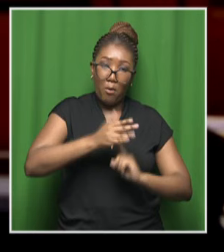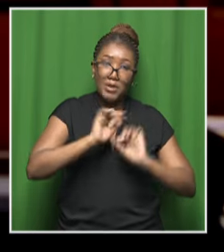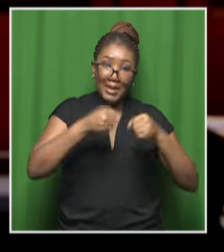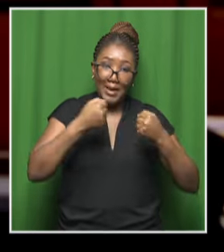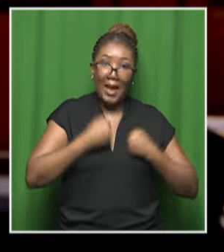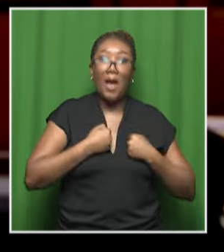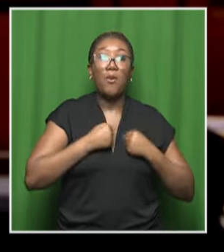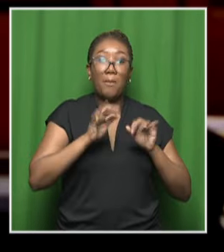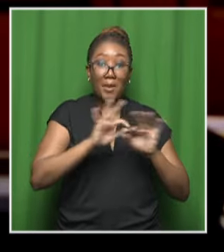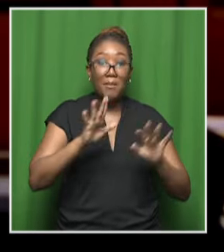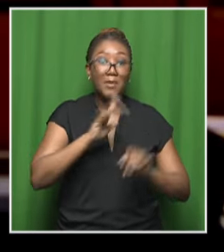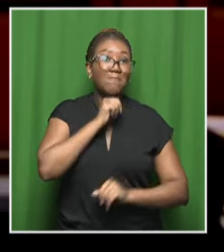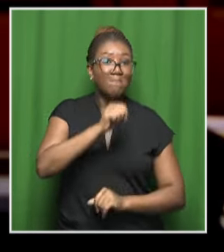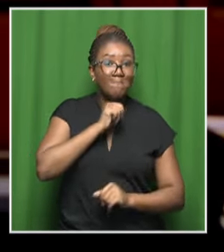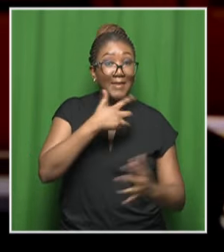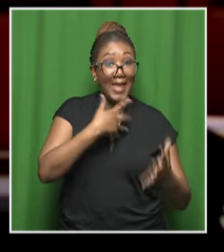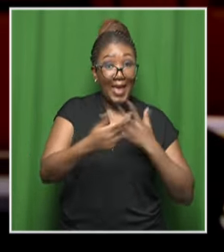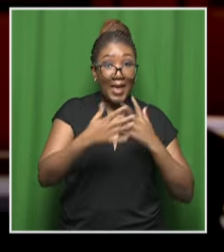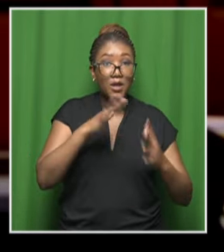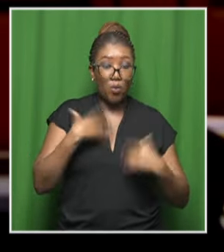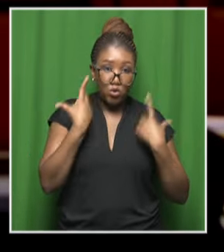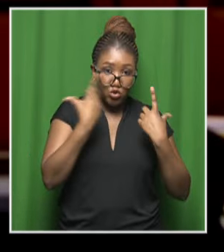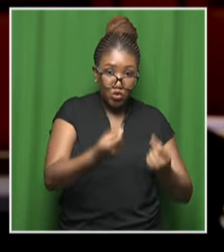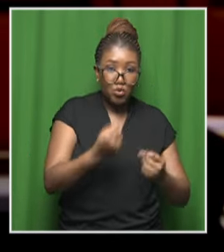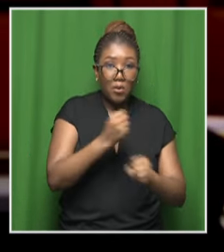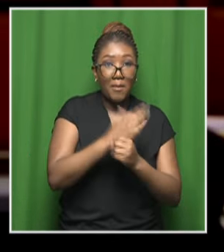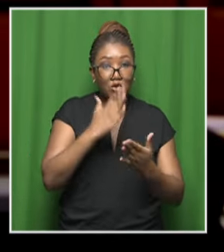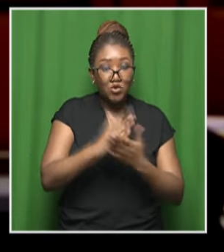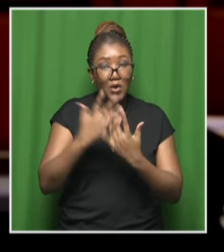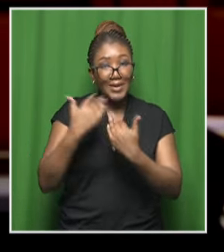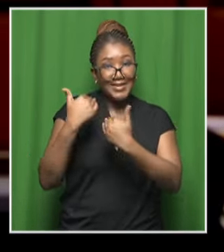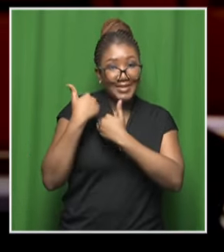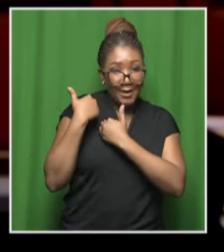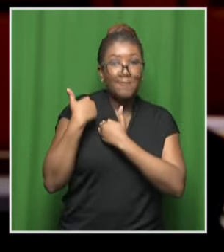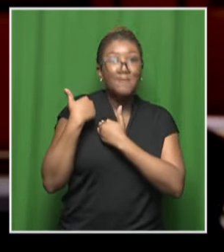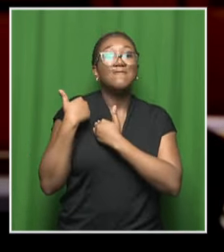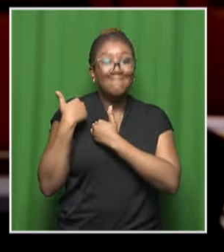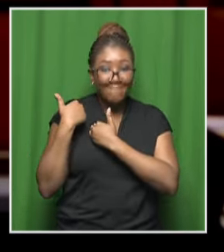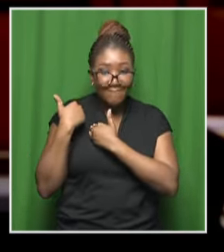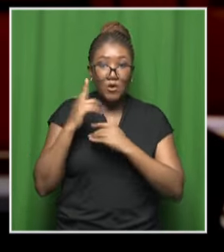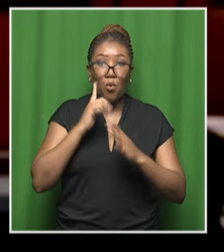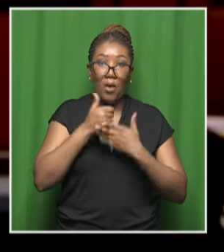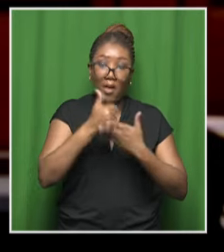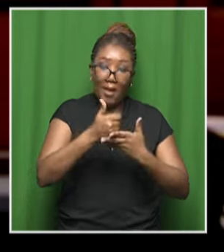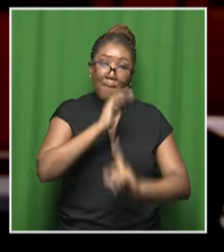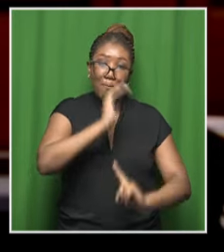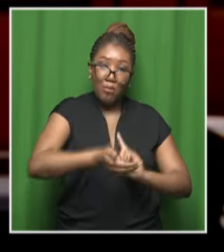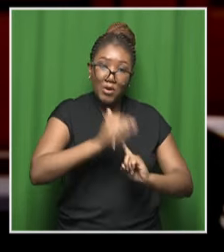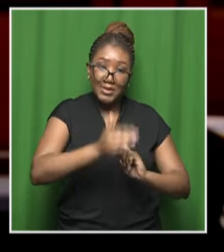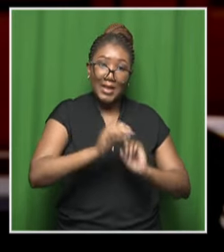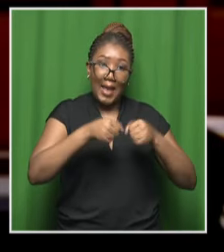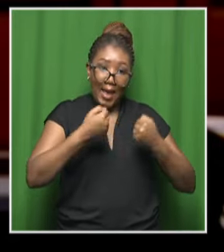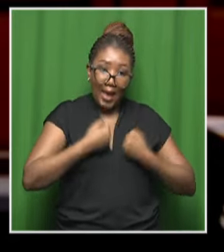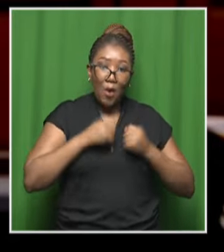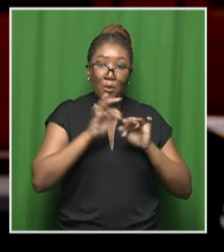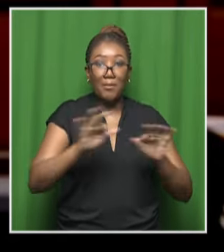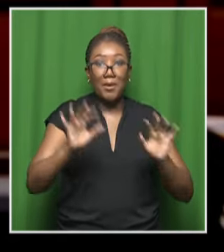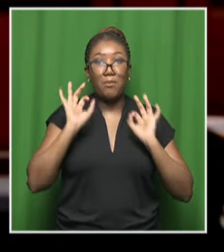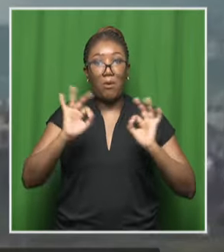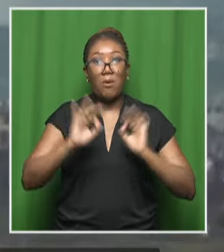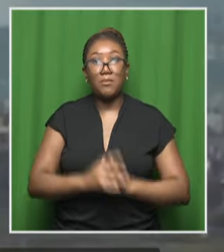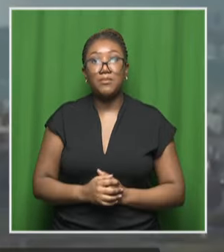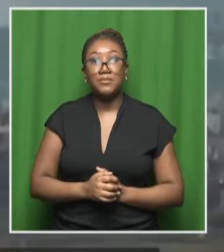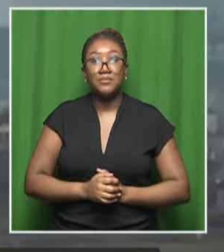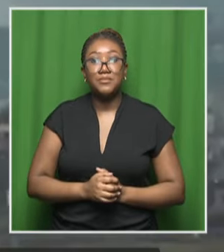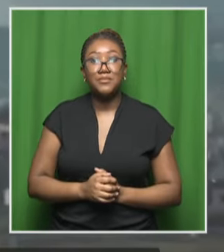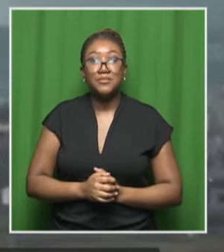We will take whatever action is necessary to restore security and to bring our people safe back to their homes.